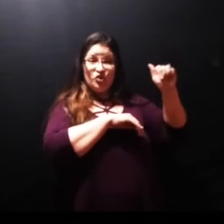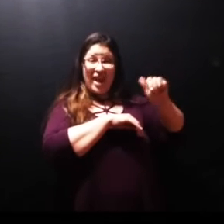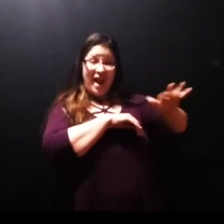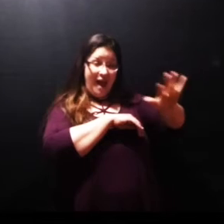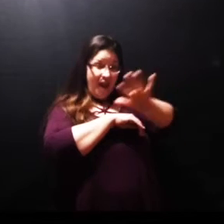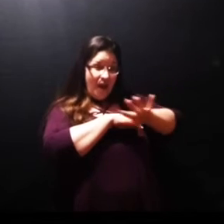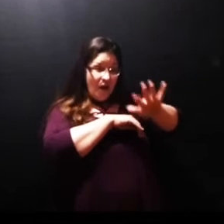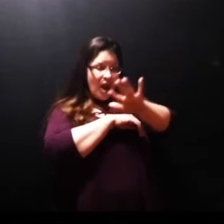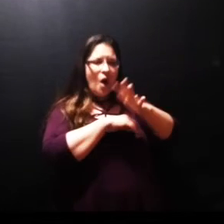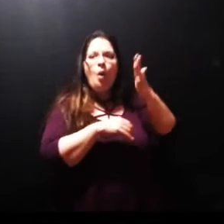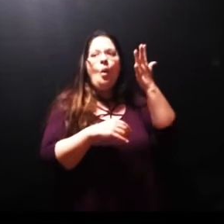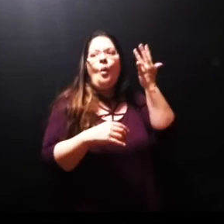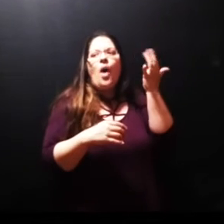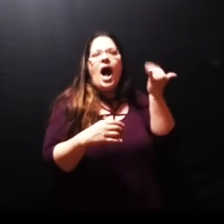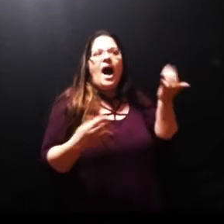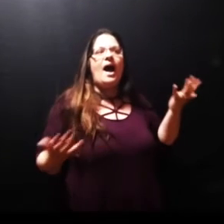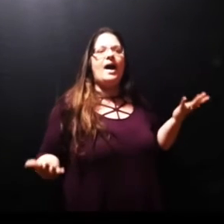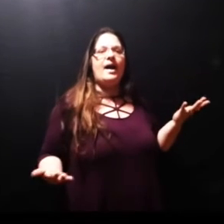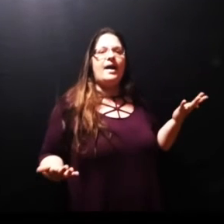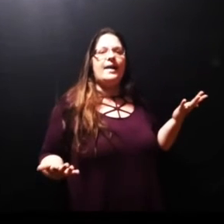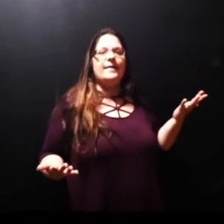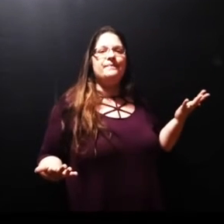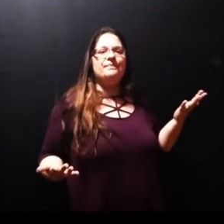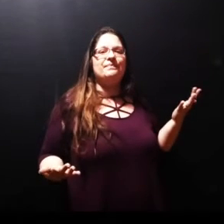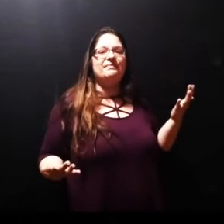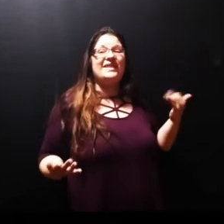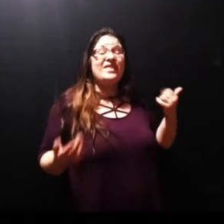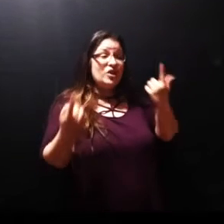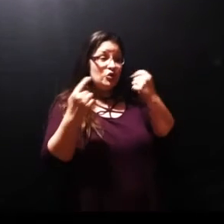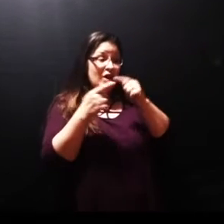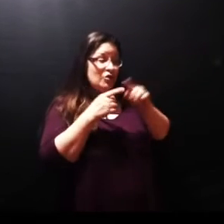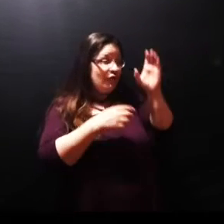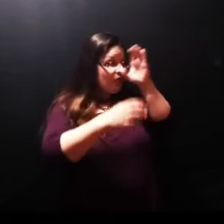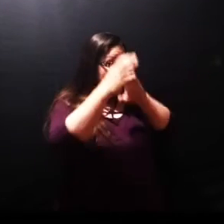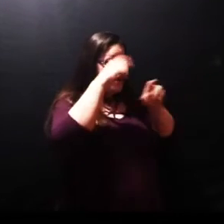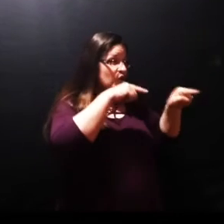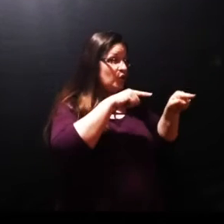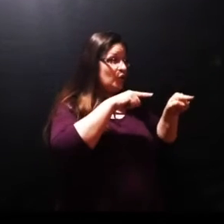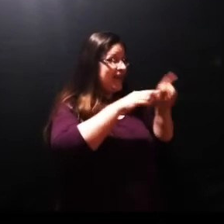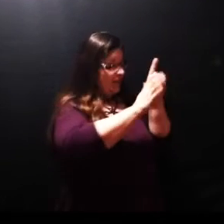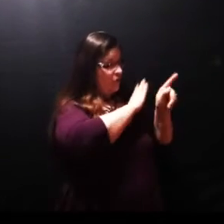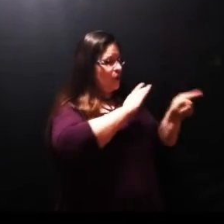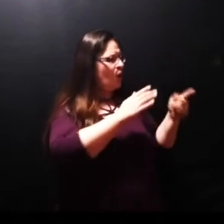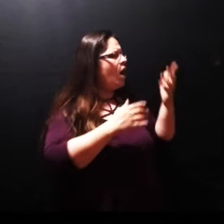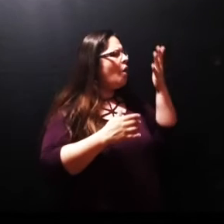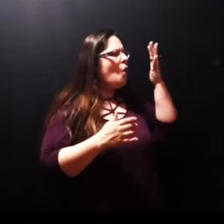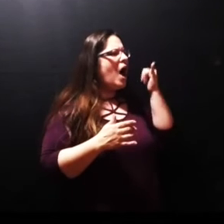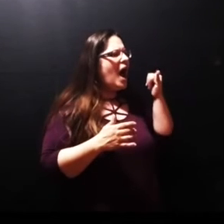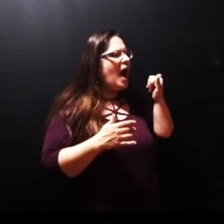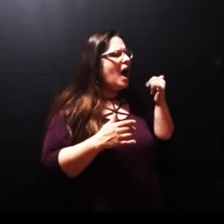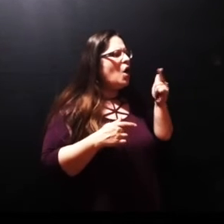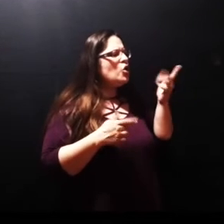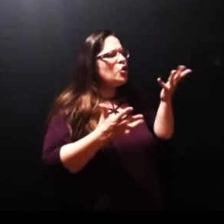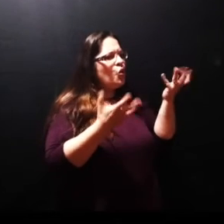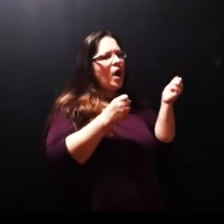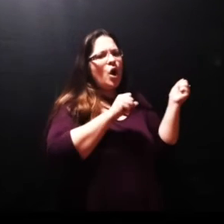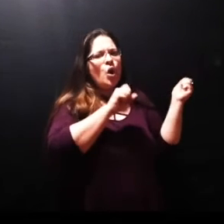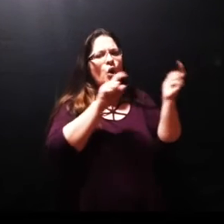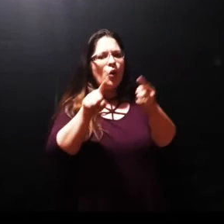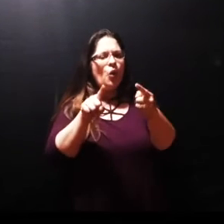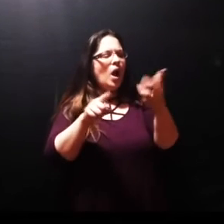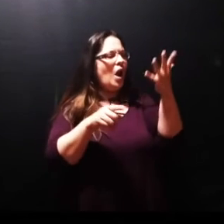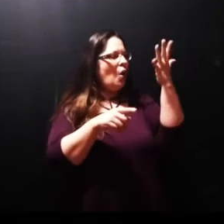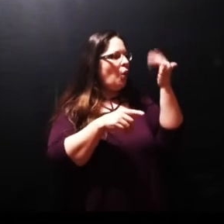back to that place where there's a sentence on your head and you want us to come along with you are you sure